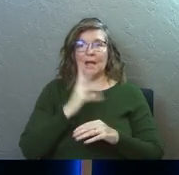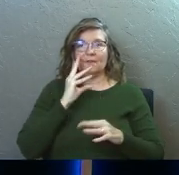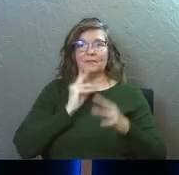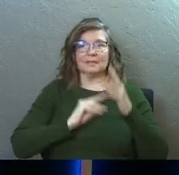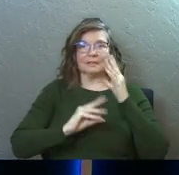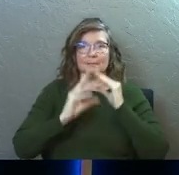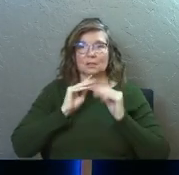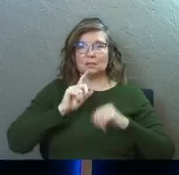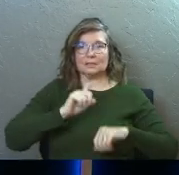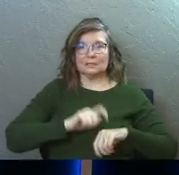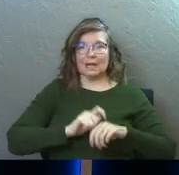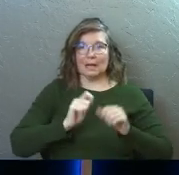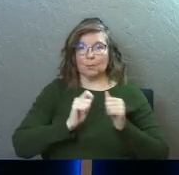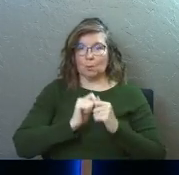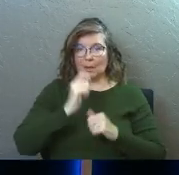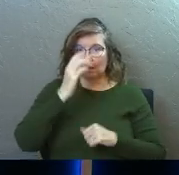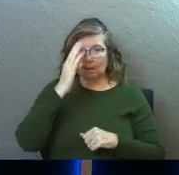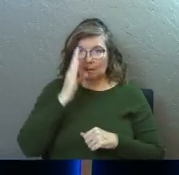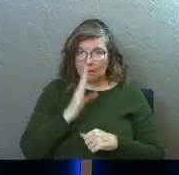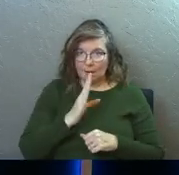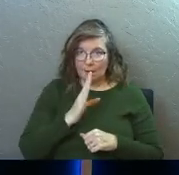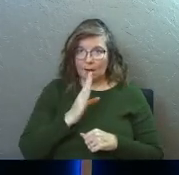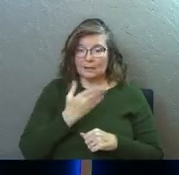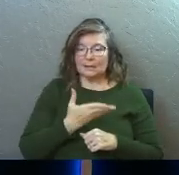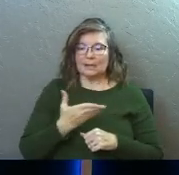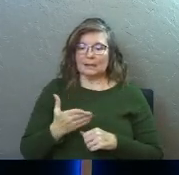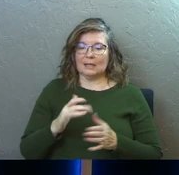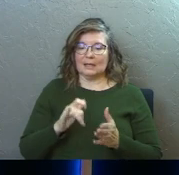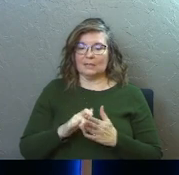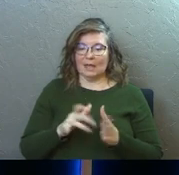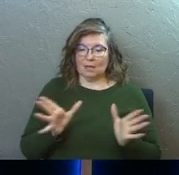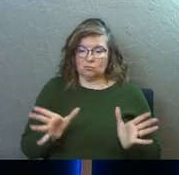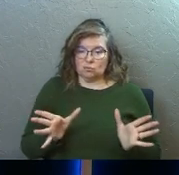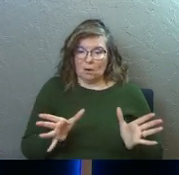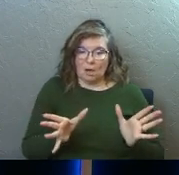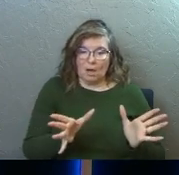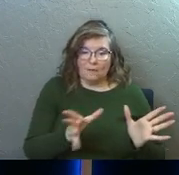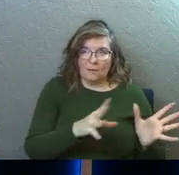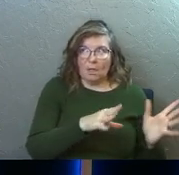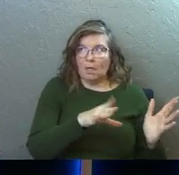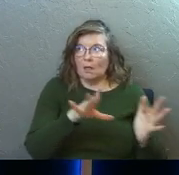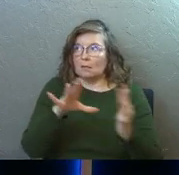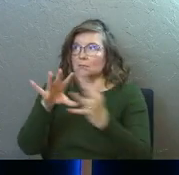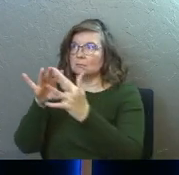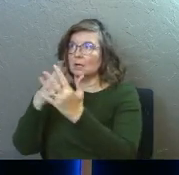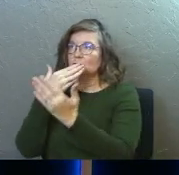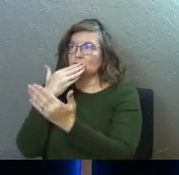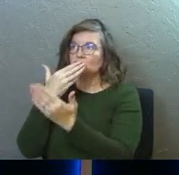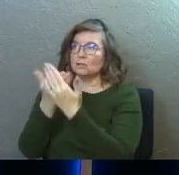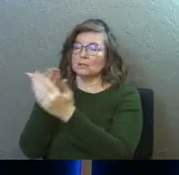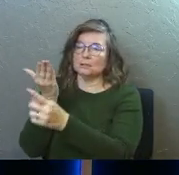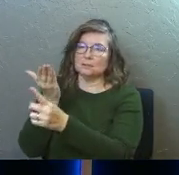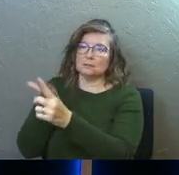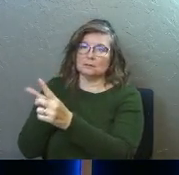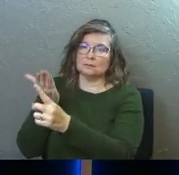experiencing time with God in the things that drive us toward him and his goodness.